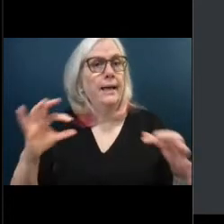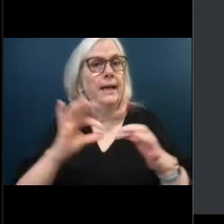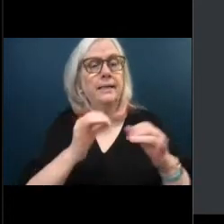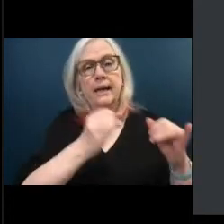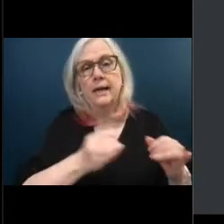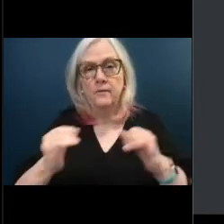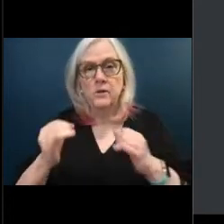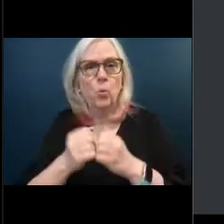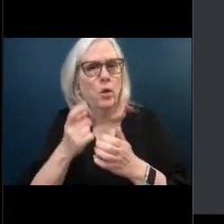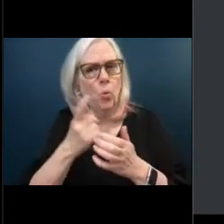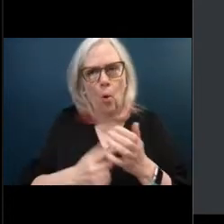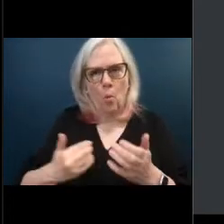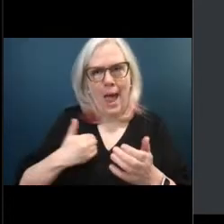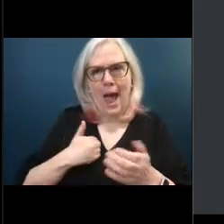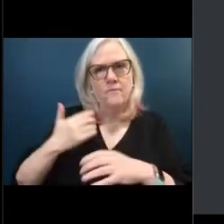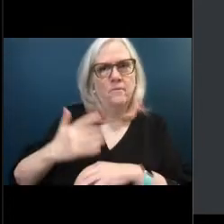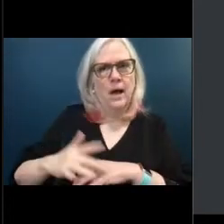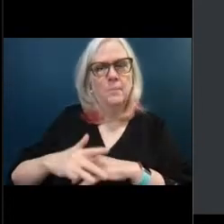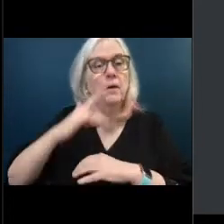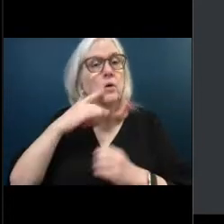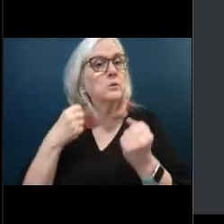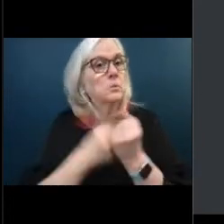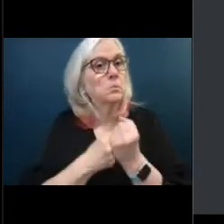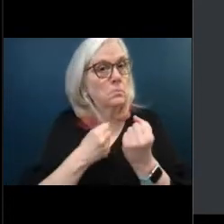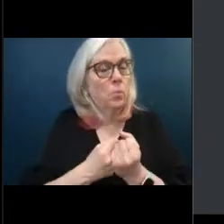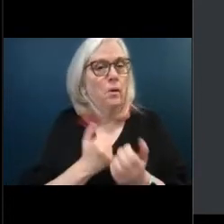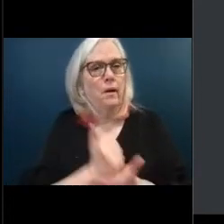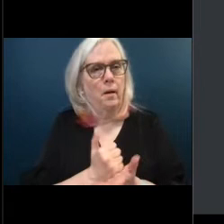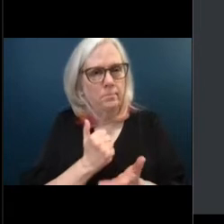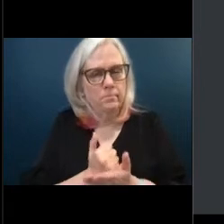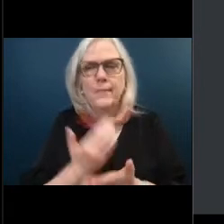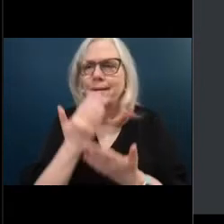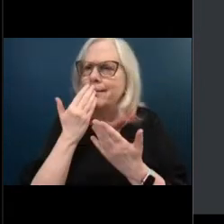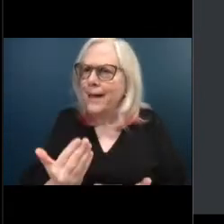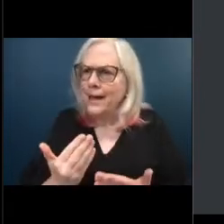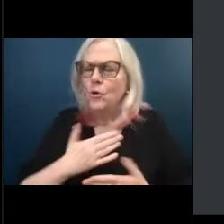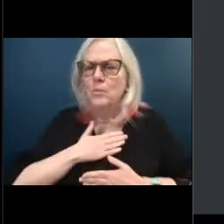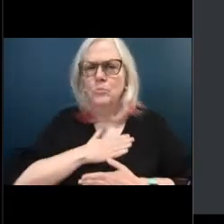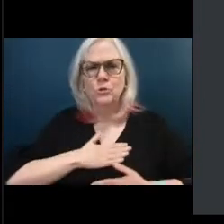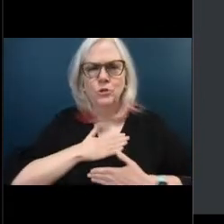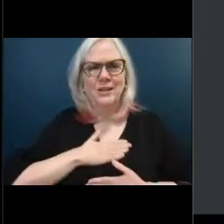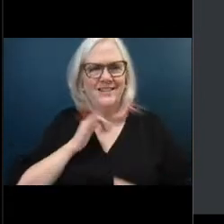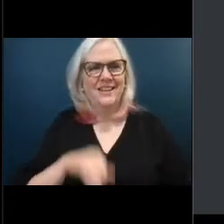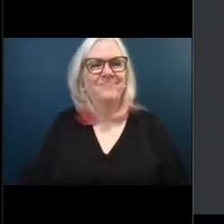is available. So thank you so much. And I appreciate this very much. Thank you.